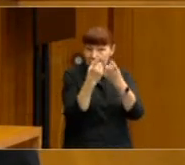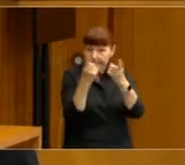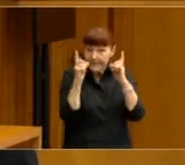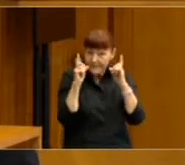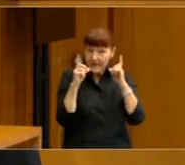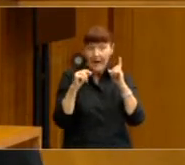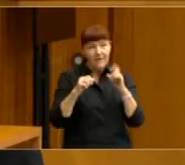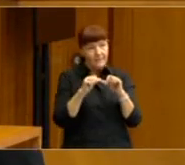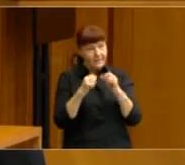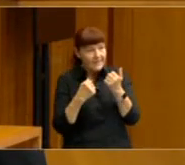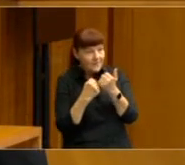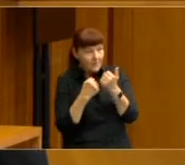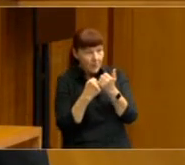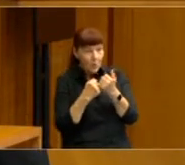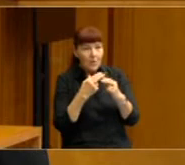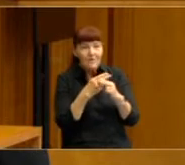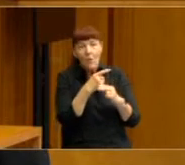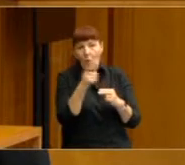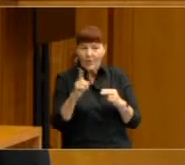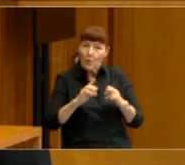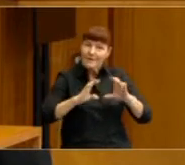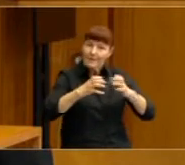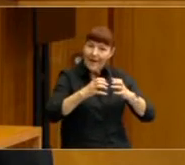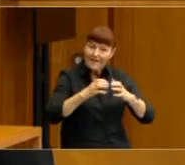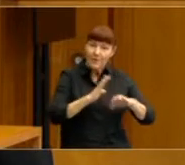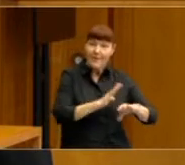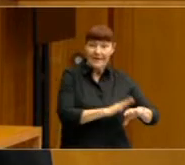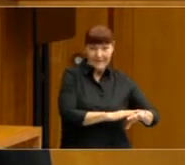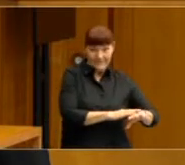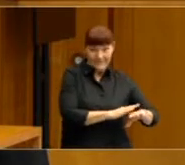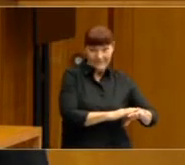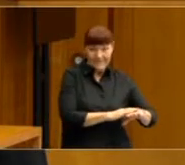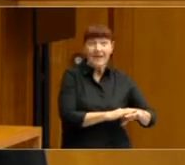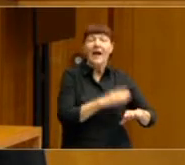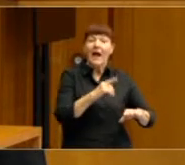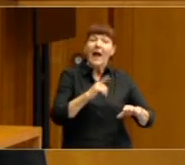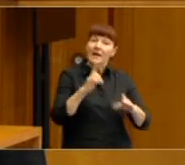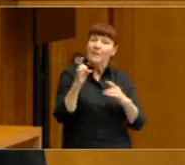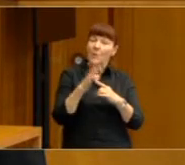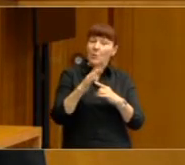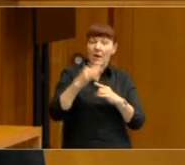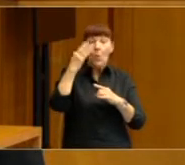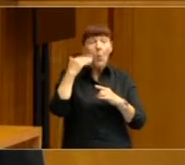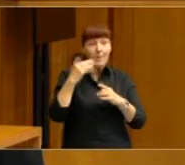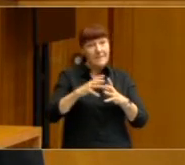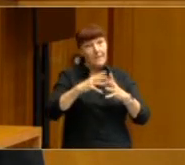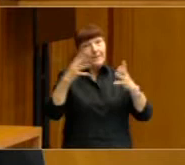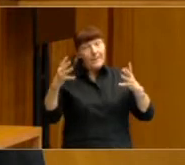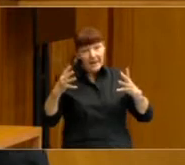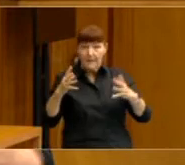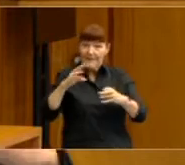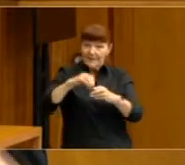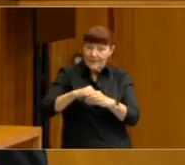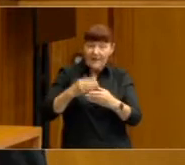greater support for parties on the left. And importantly, women's greater participation in the labour force.